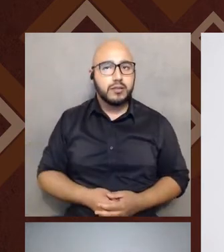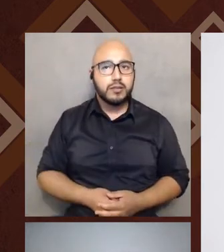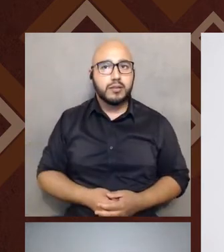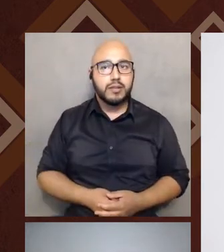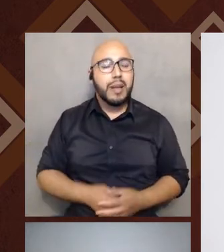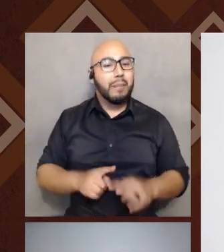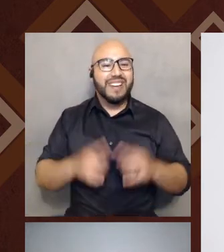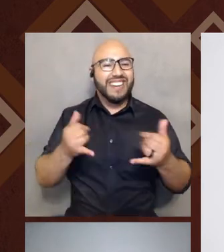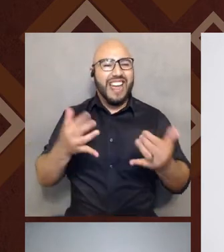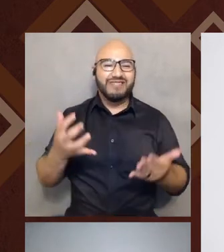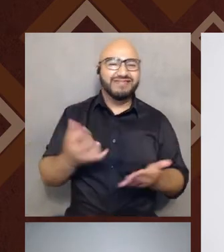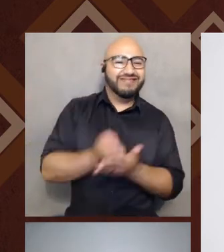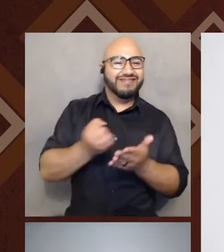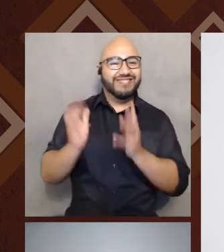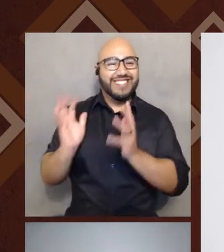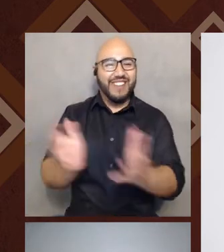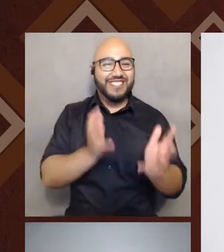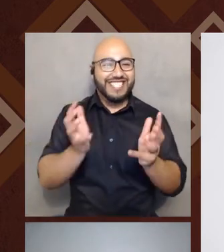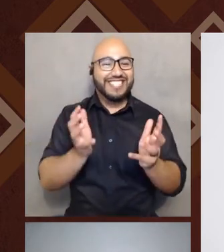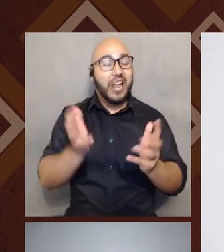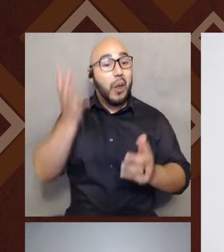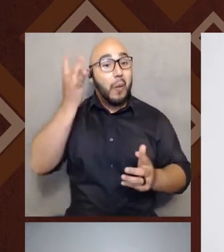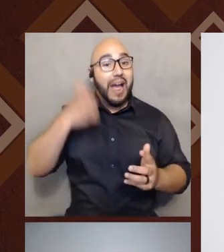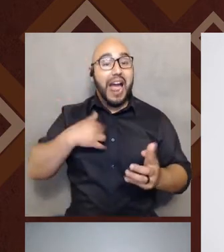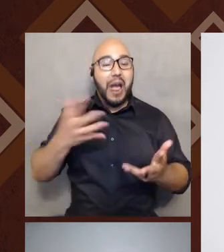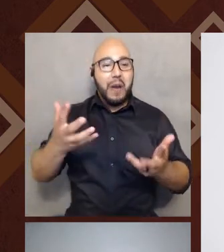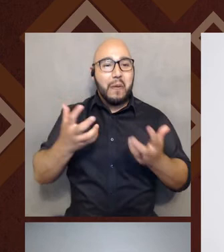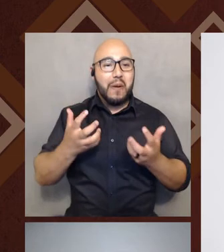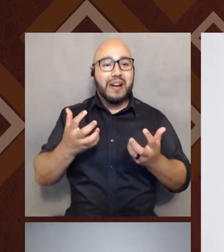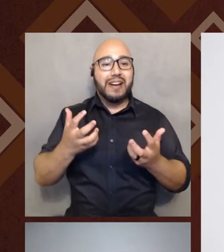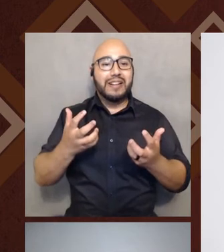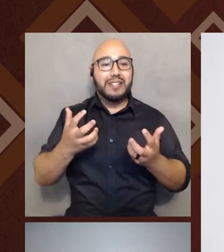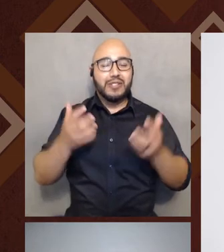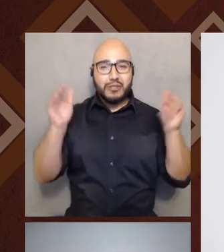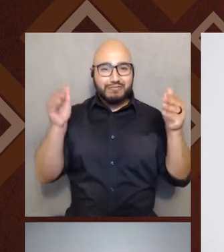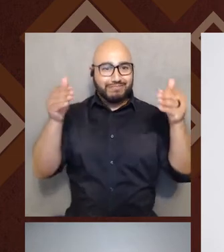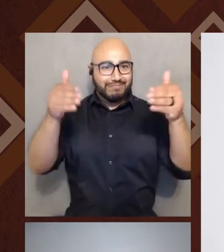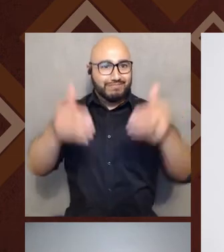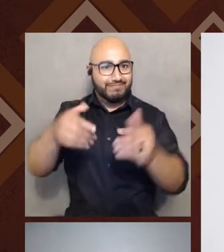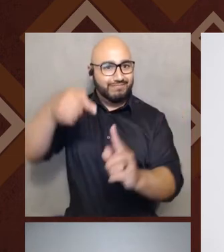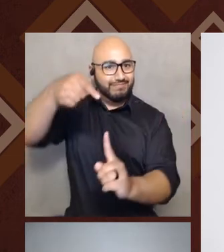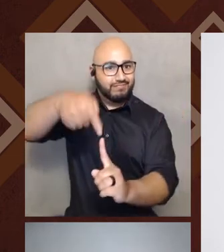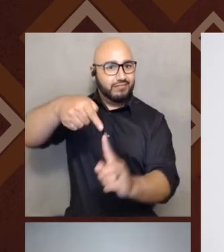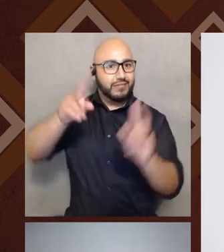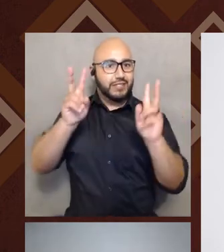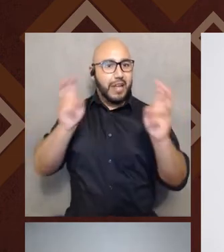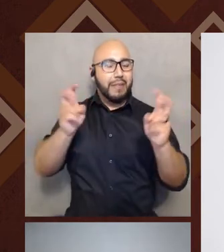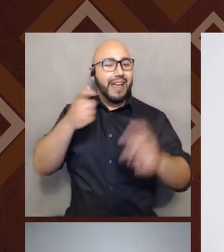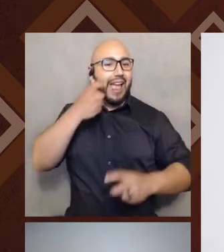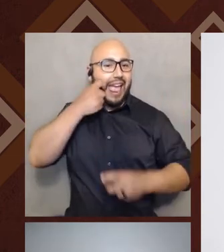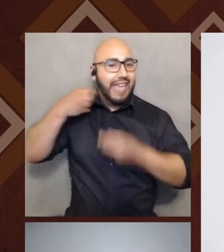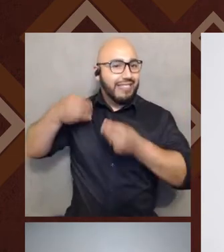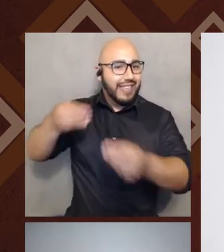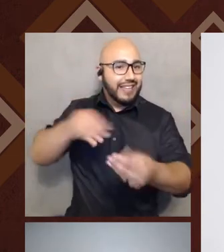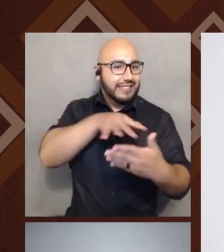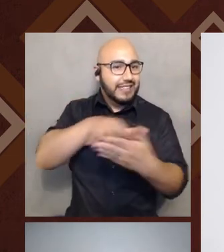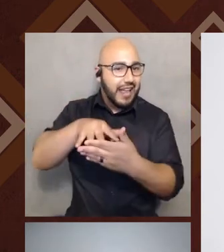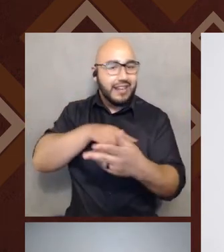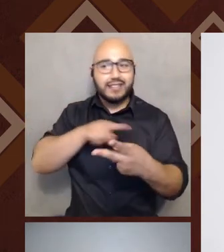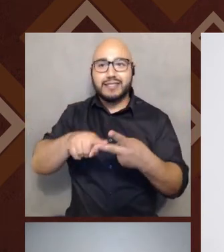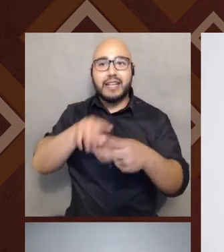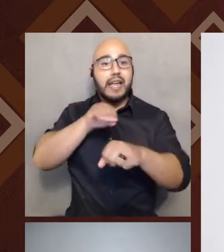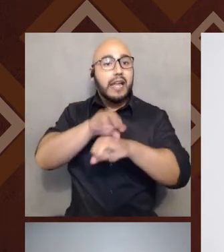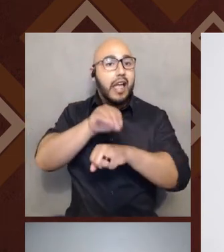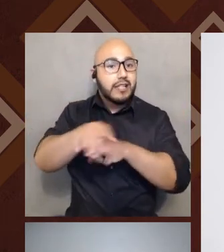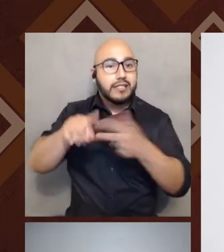hop into this conversation because I want to situate our talk really in ethnic studies, some counseling,